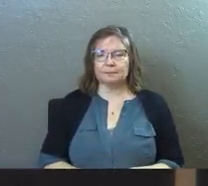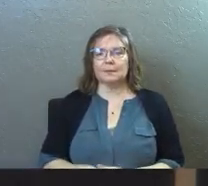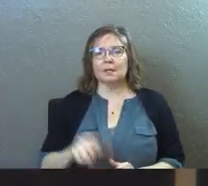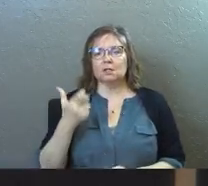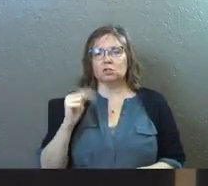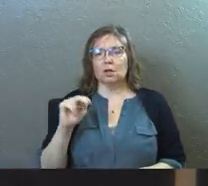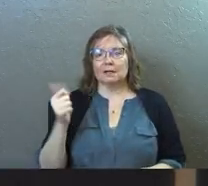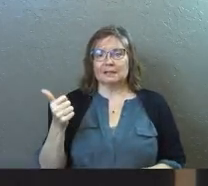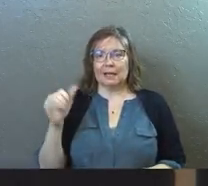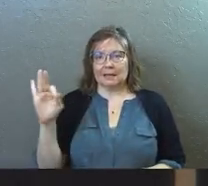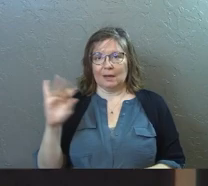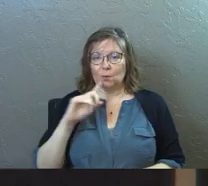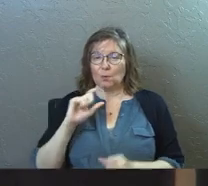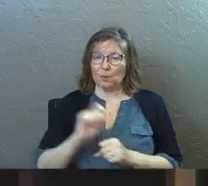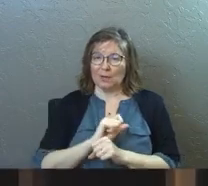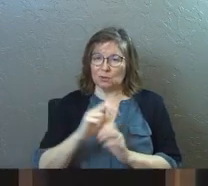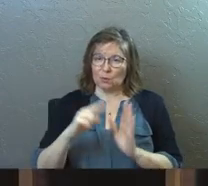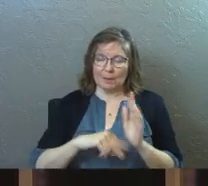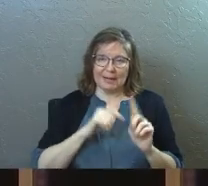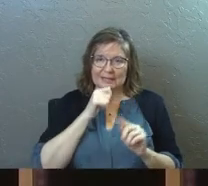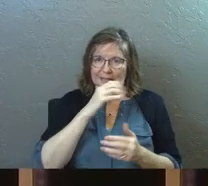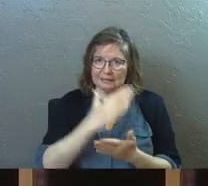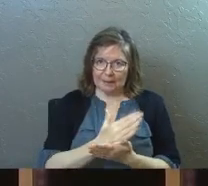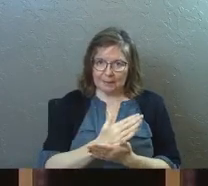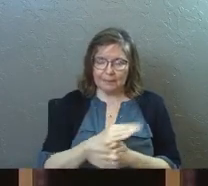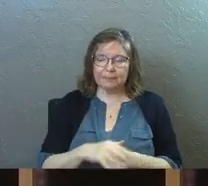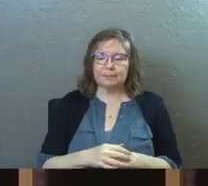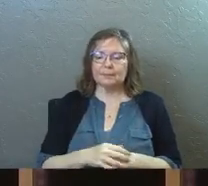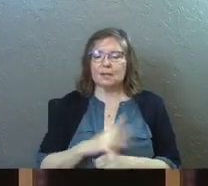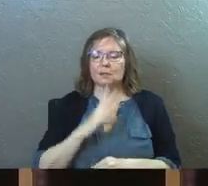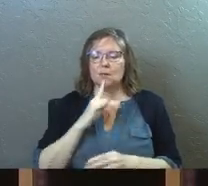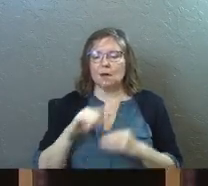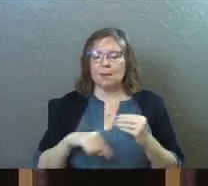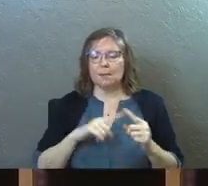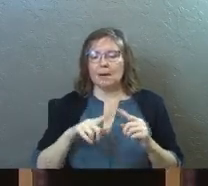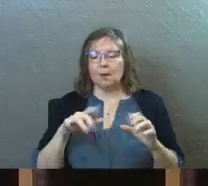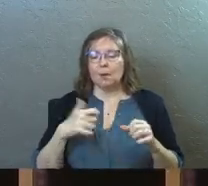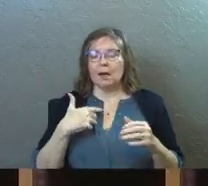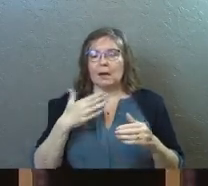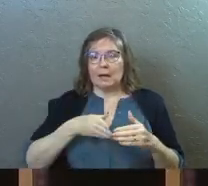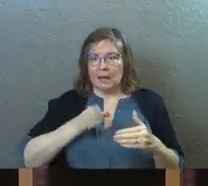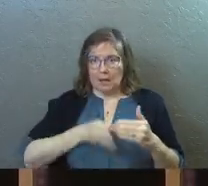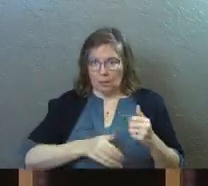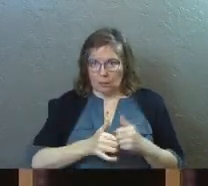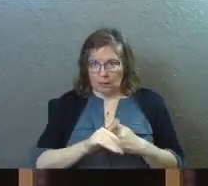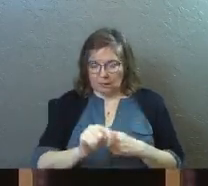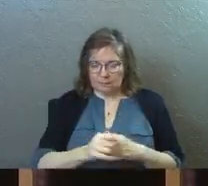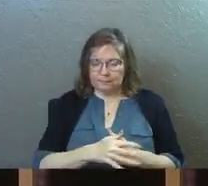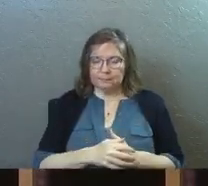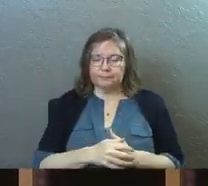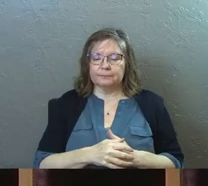John 10, 9. We actually read this, but I didn't stop and talk about it, but I want to end with it.